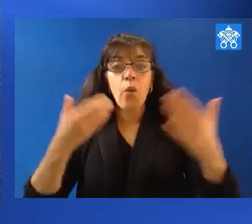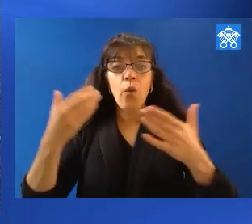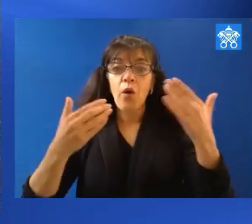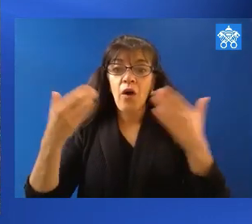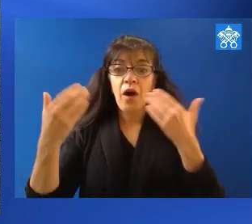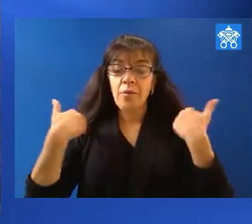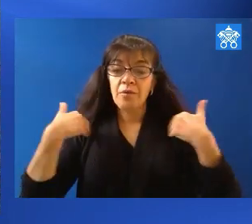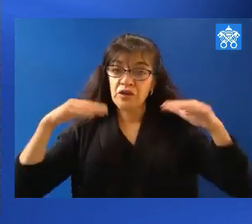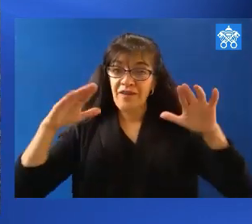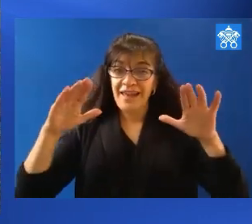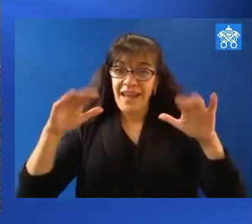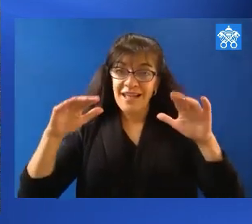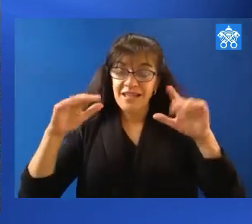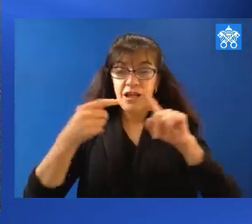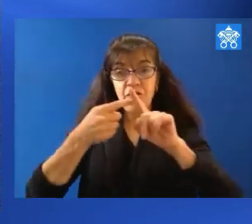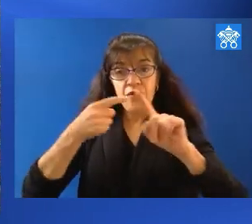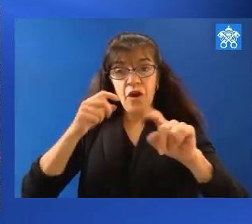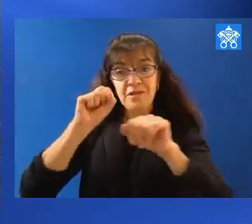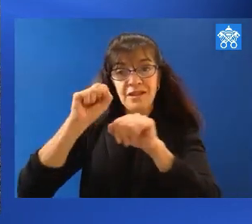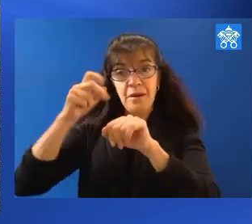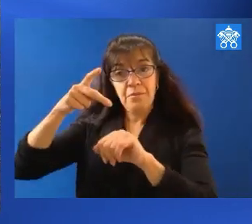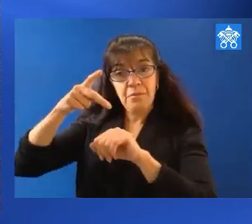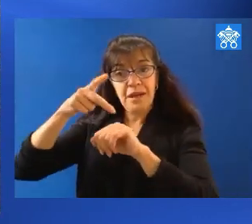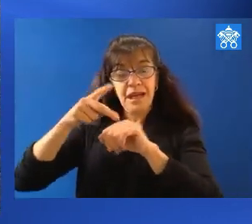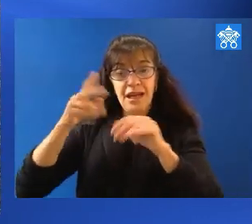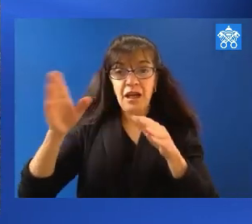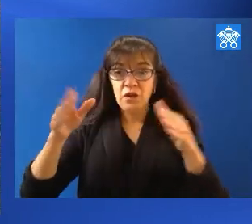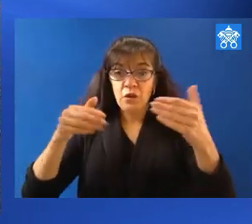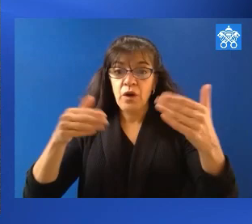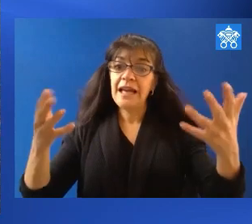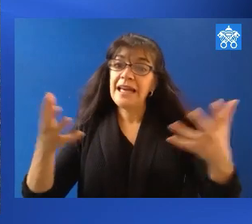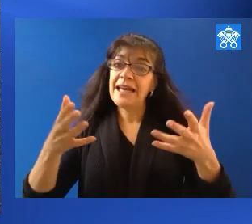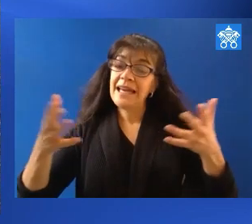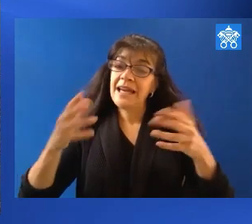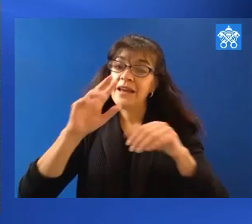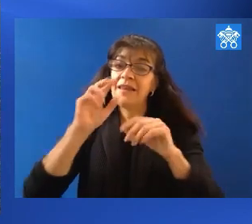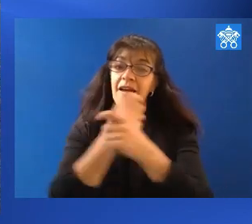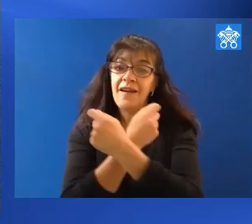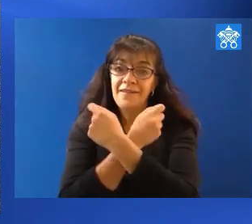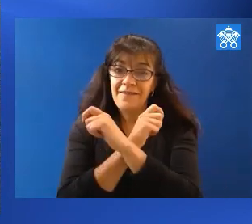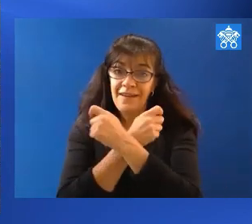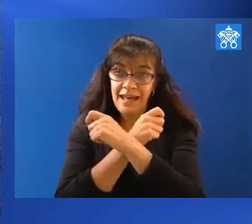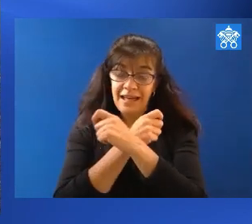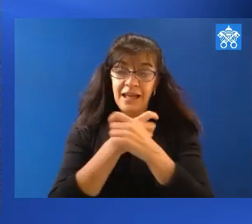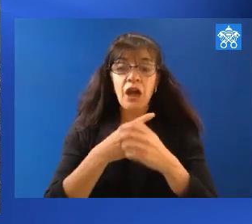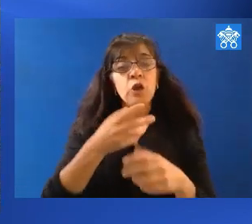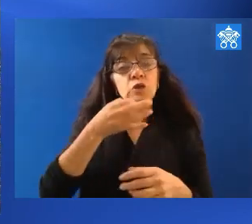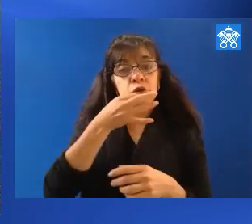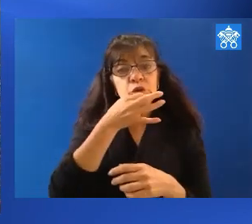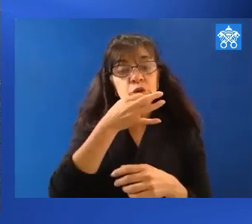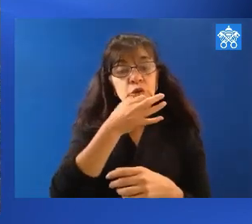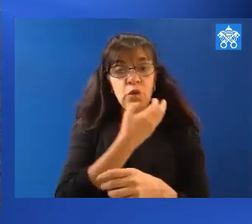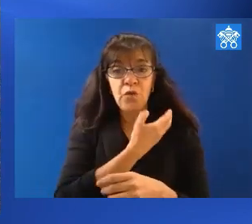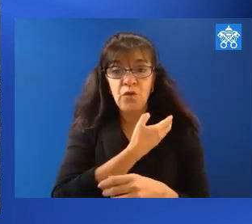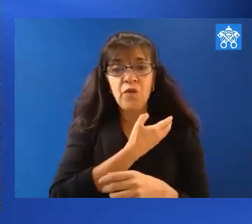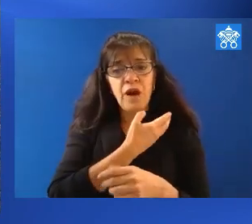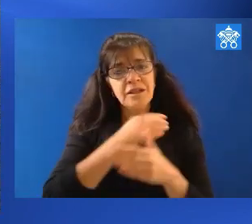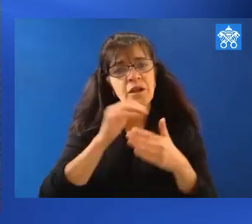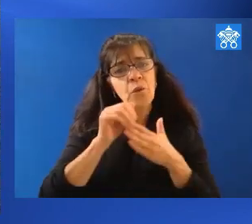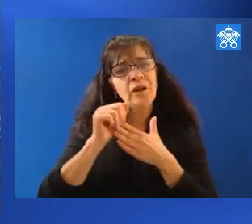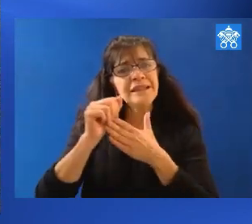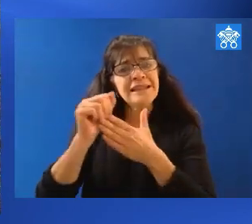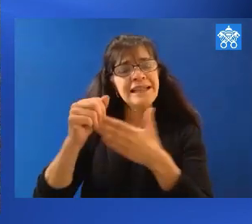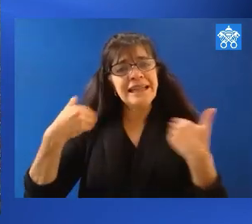of the Angelos coming to you live from St. Peter's Square here in the Vatican. Pope Francis will soon lead the traditional Marian prayer